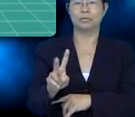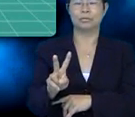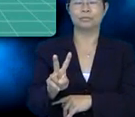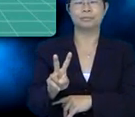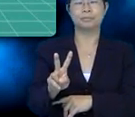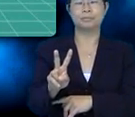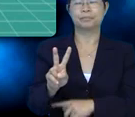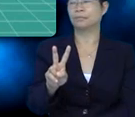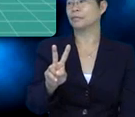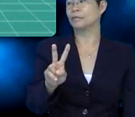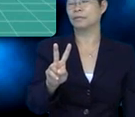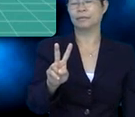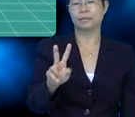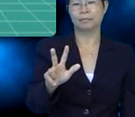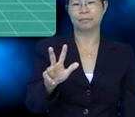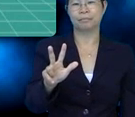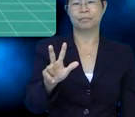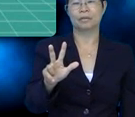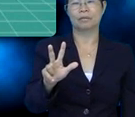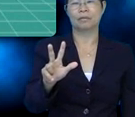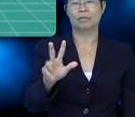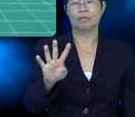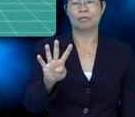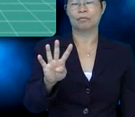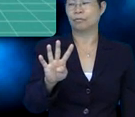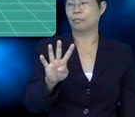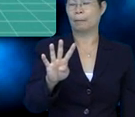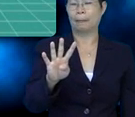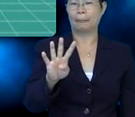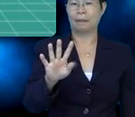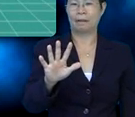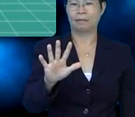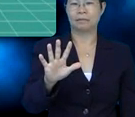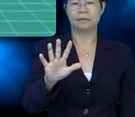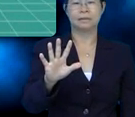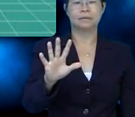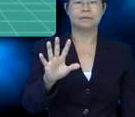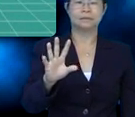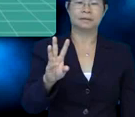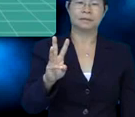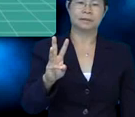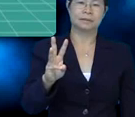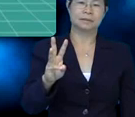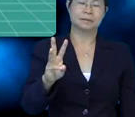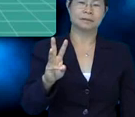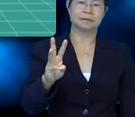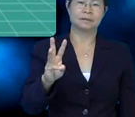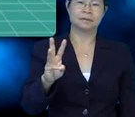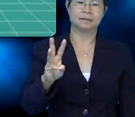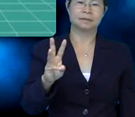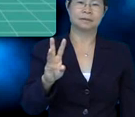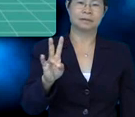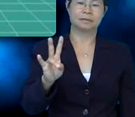One, two, three, four, five,